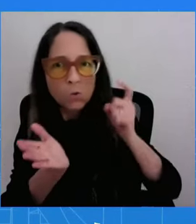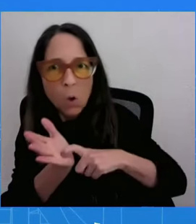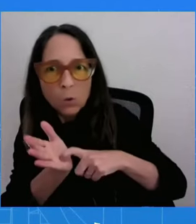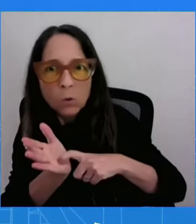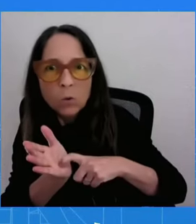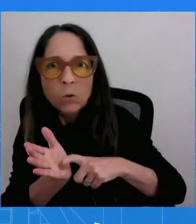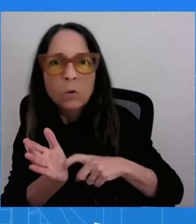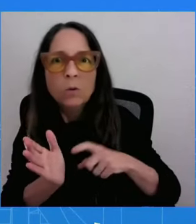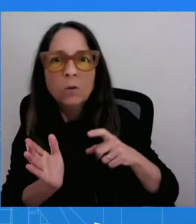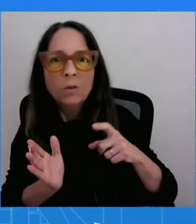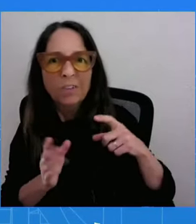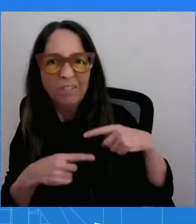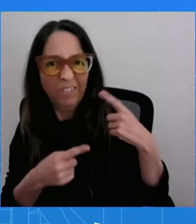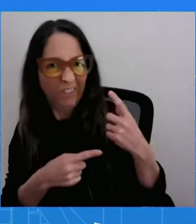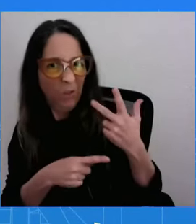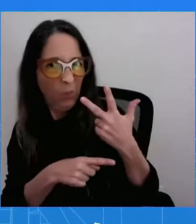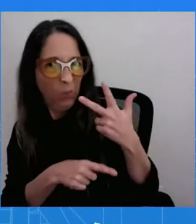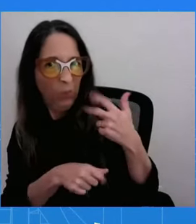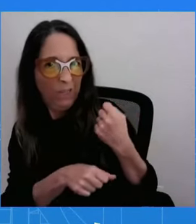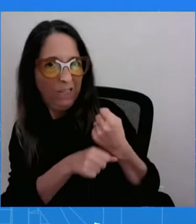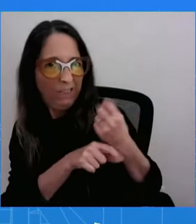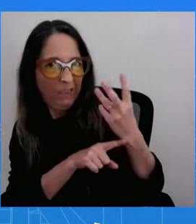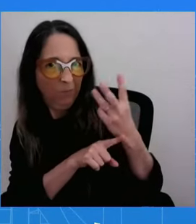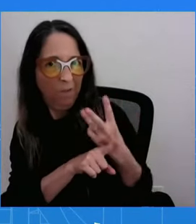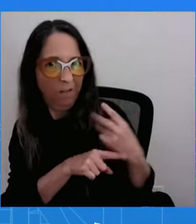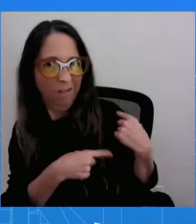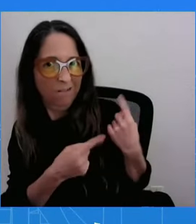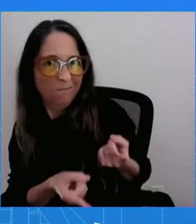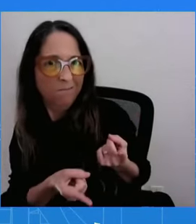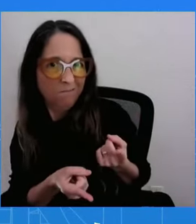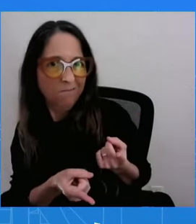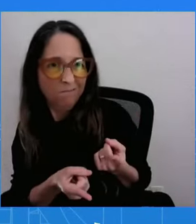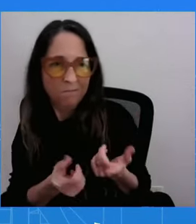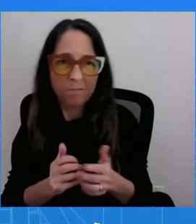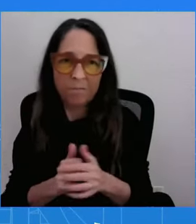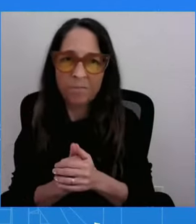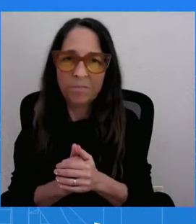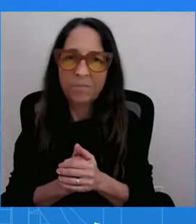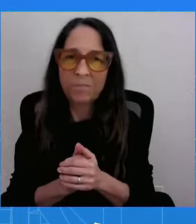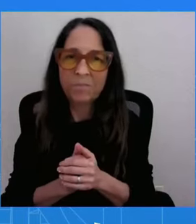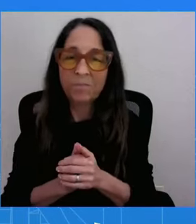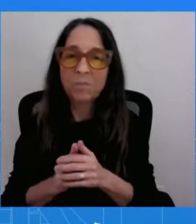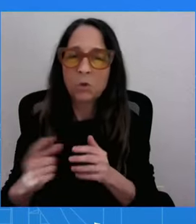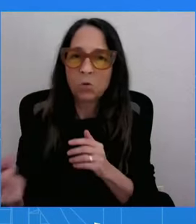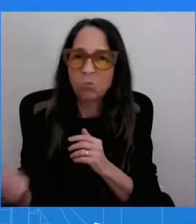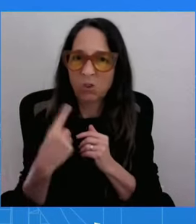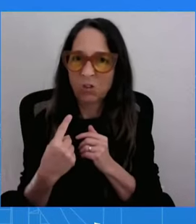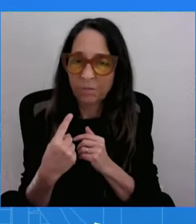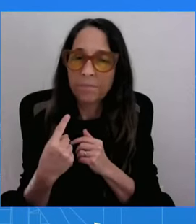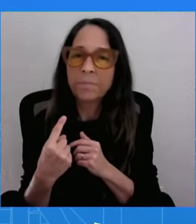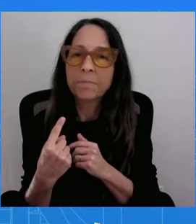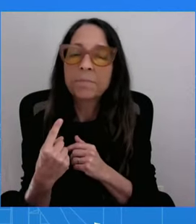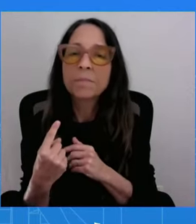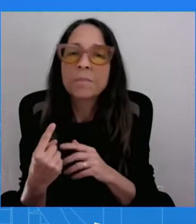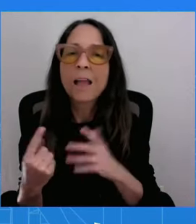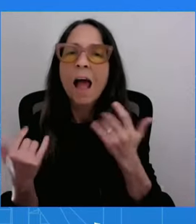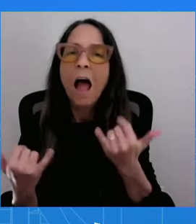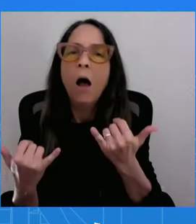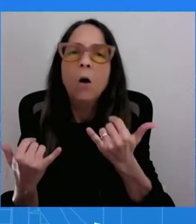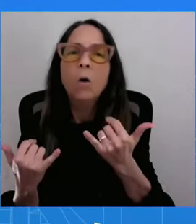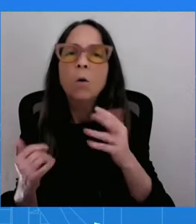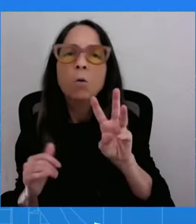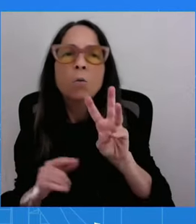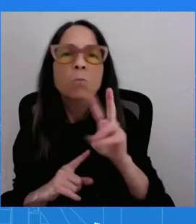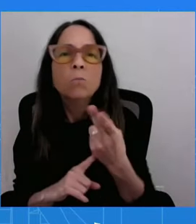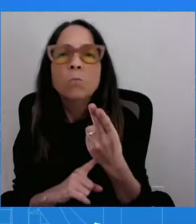I'll leave it there. I don't want to comment on it directly, but what does the White House think of when there are these sort of racist and